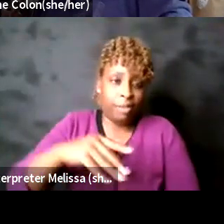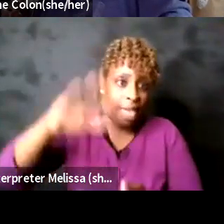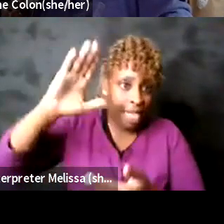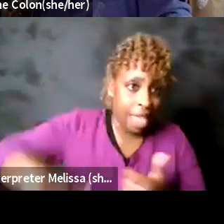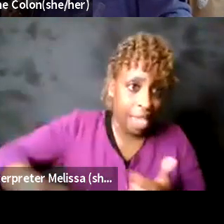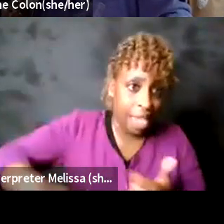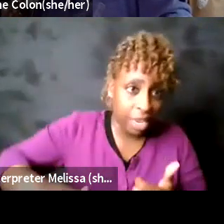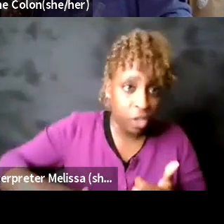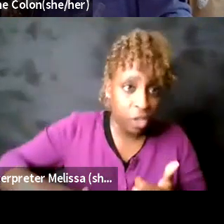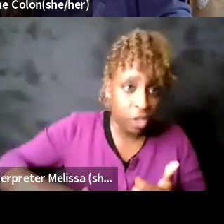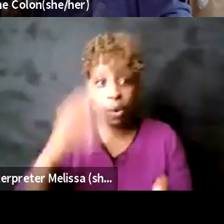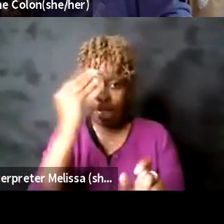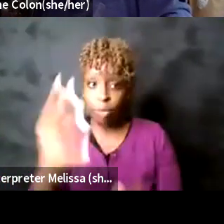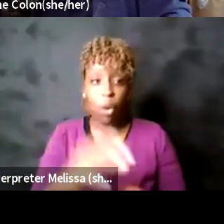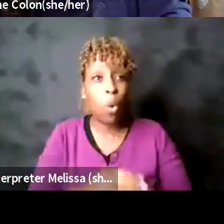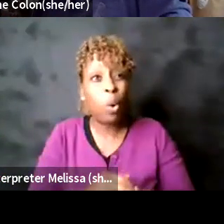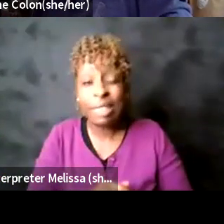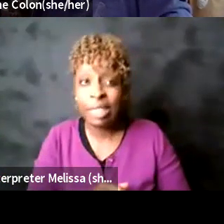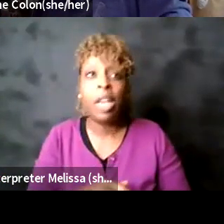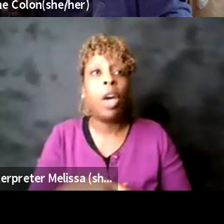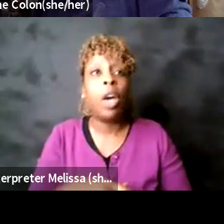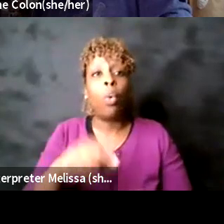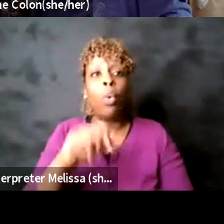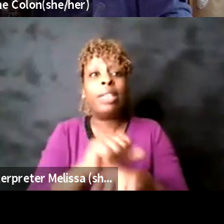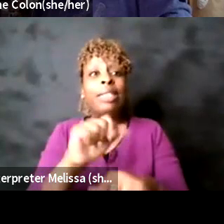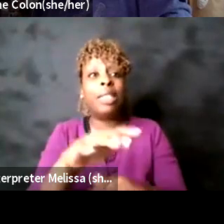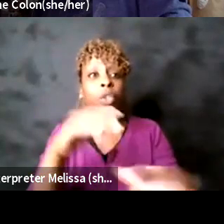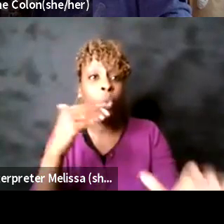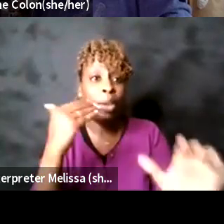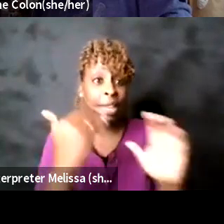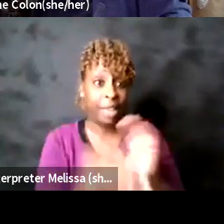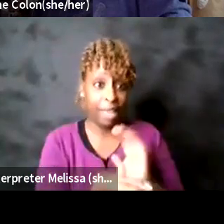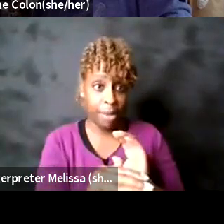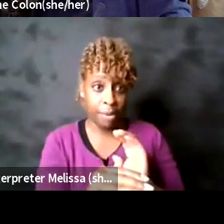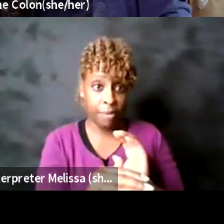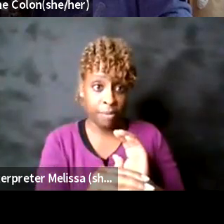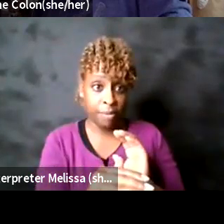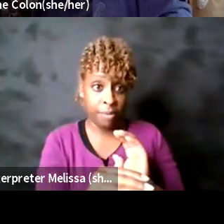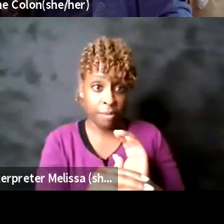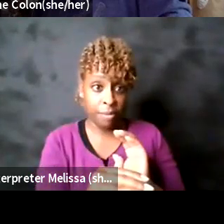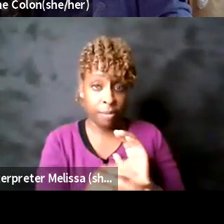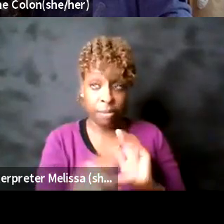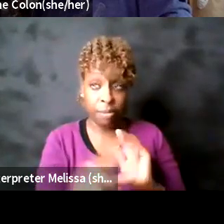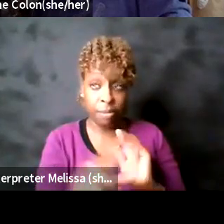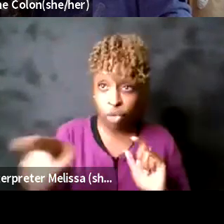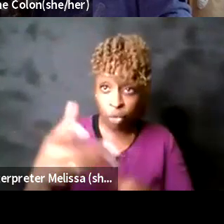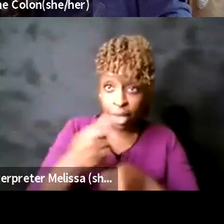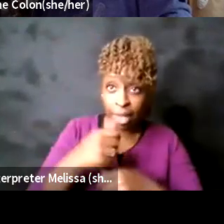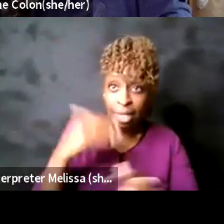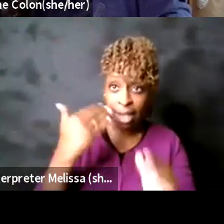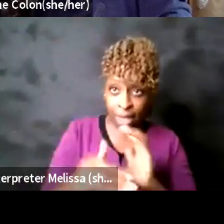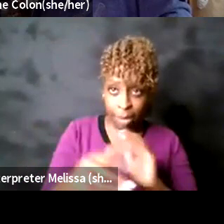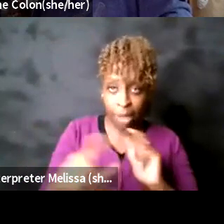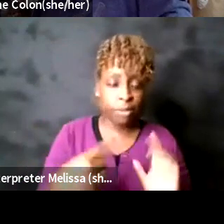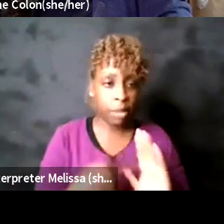out an email in advance uh we send out email three days before and day of do you happen to get it they sometimes get missed and as the person's looking for the email on their phone which contains